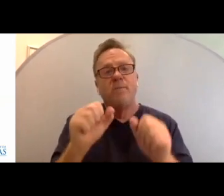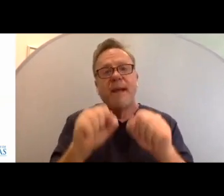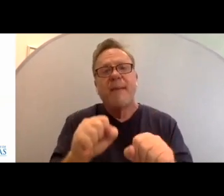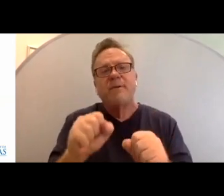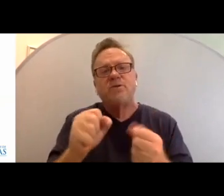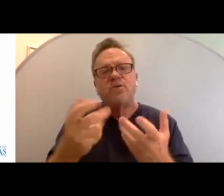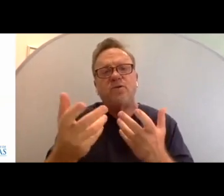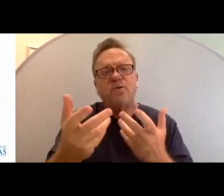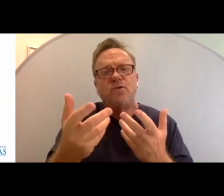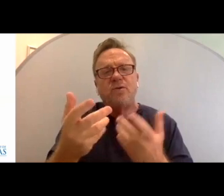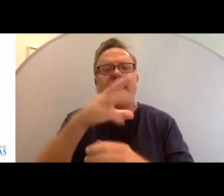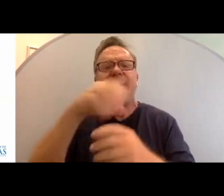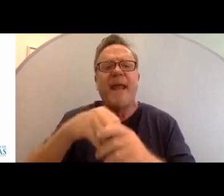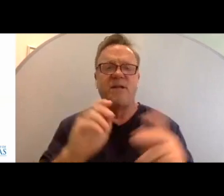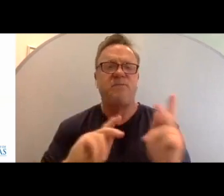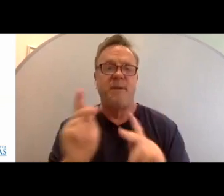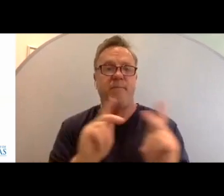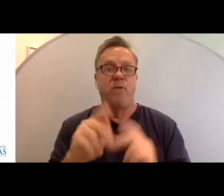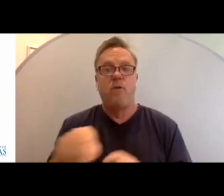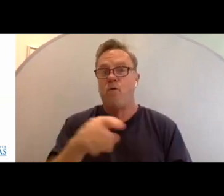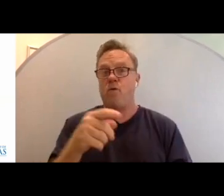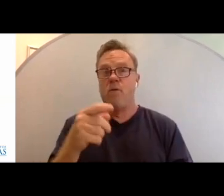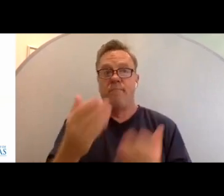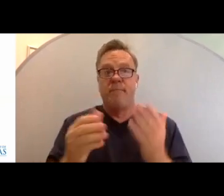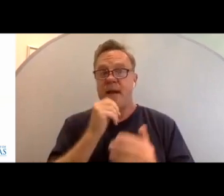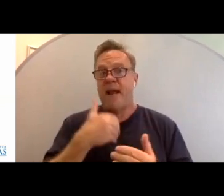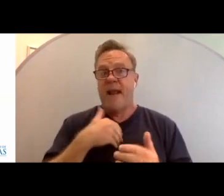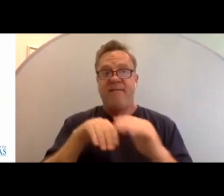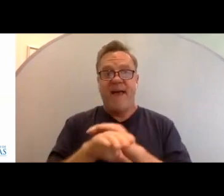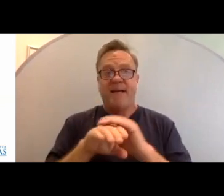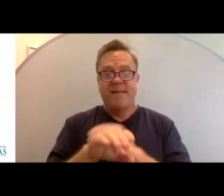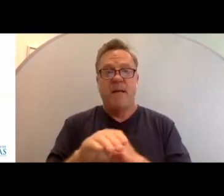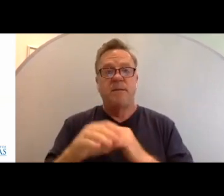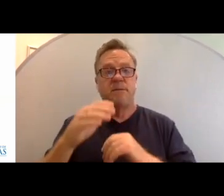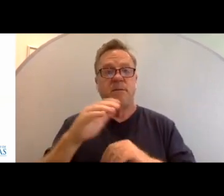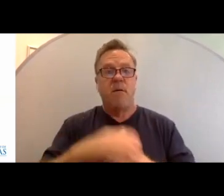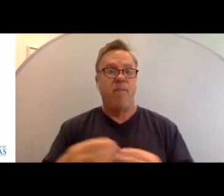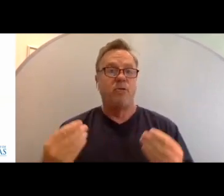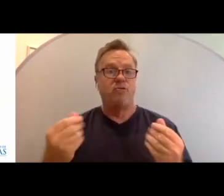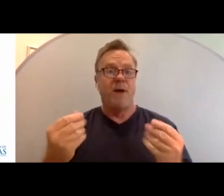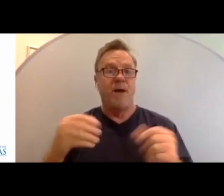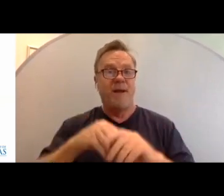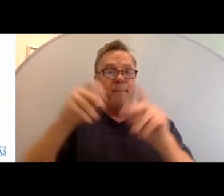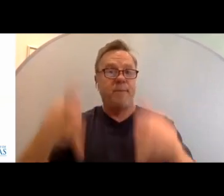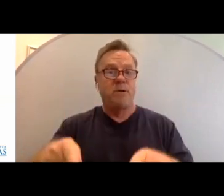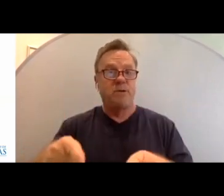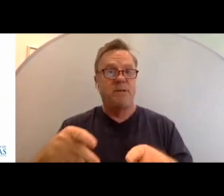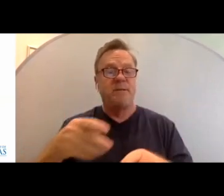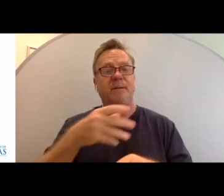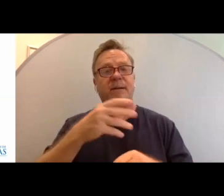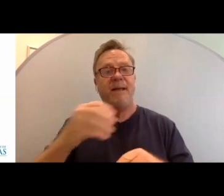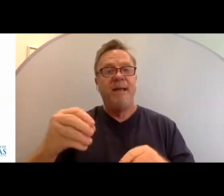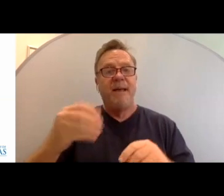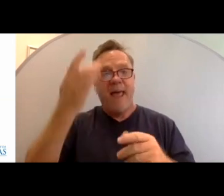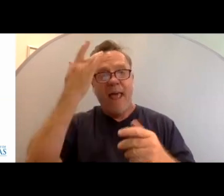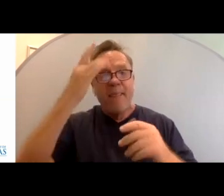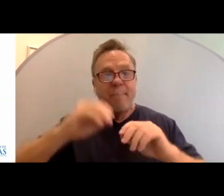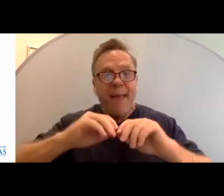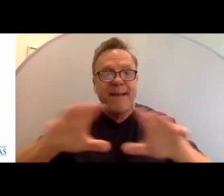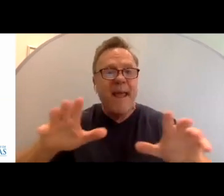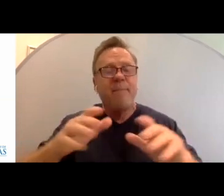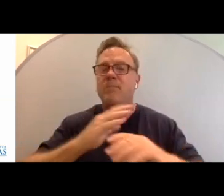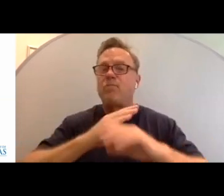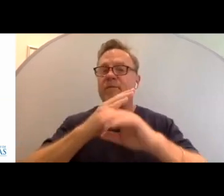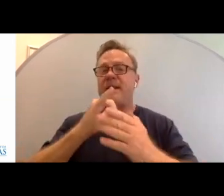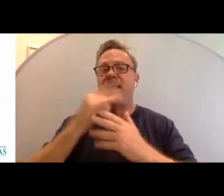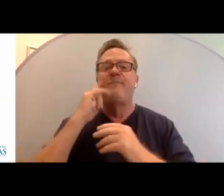engage individuals who may not be able to have access on the ground in person. And the pandemic prevented that for